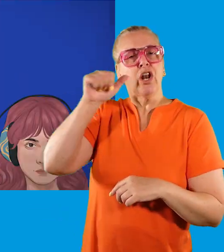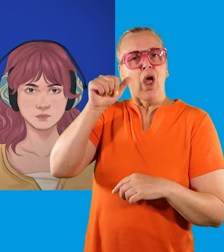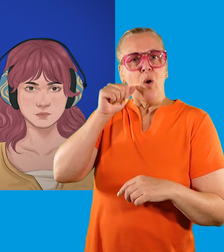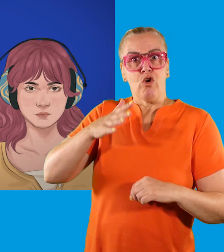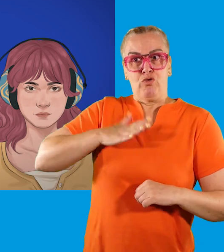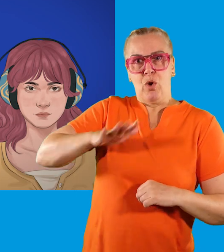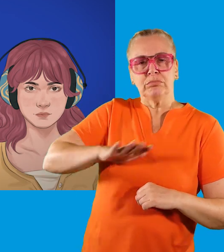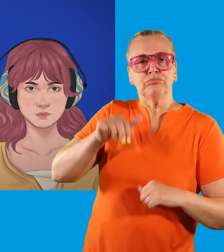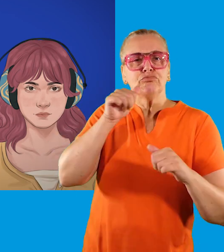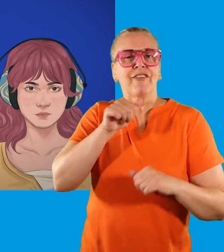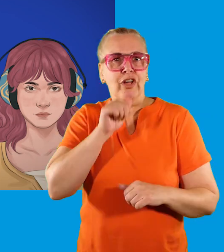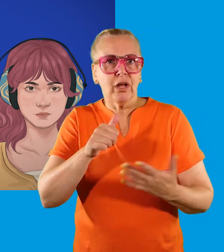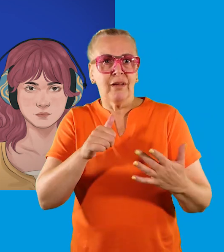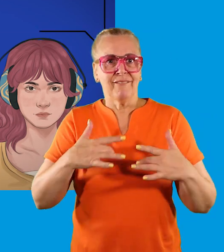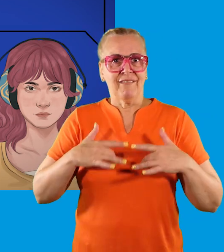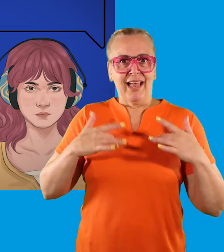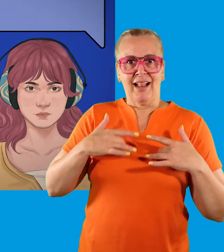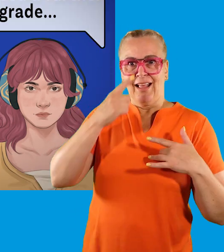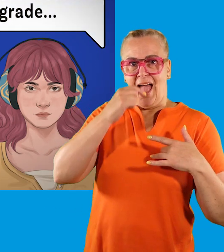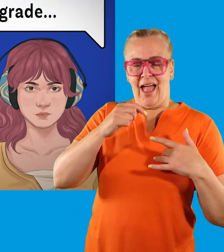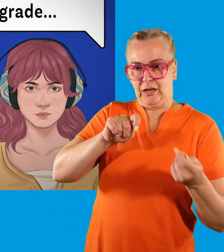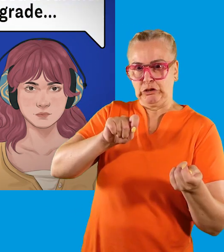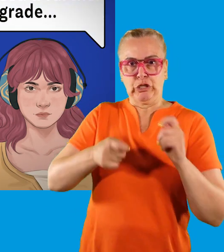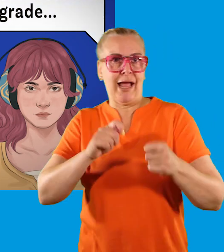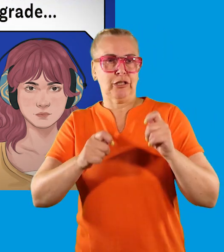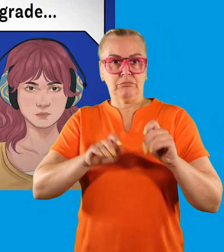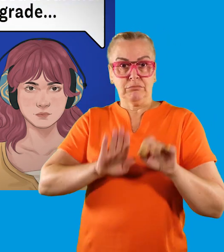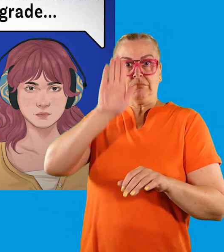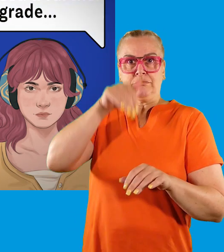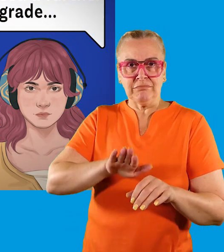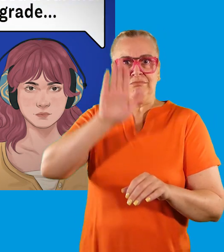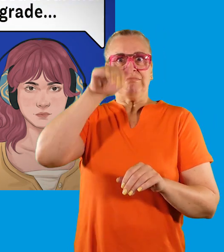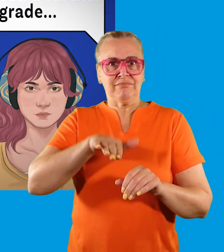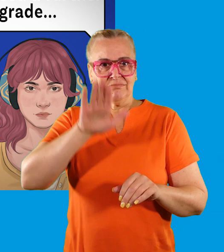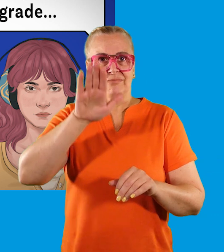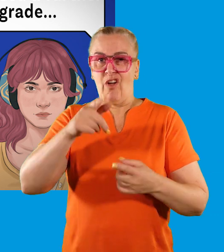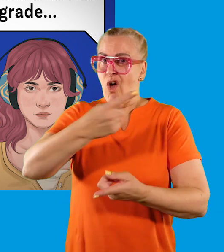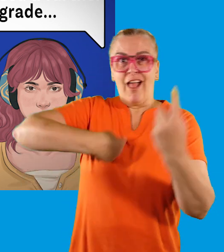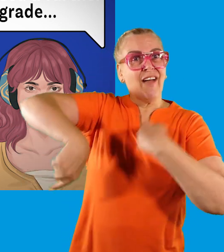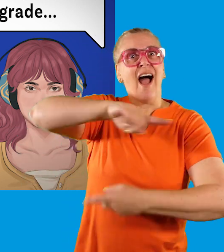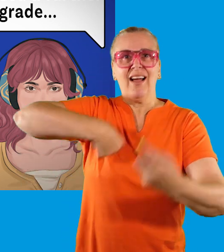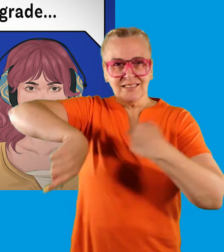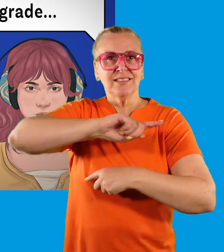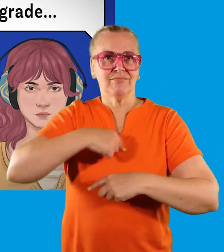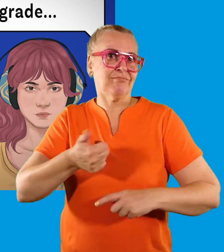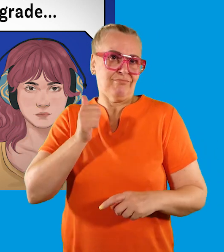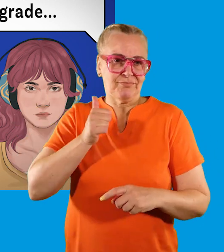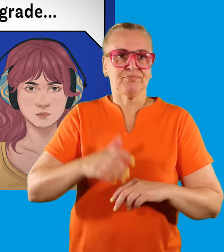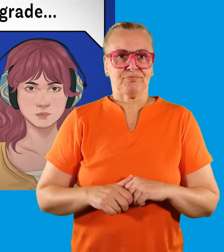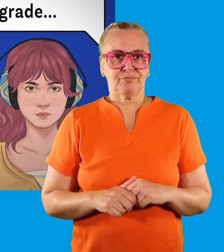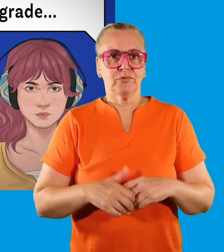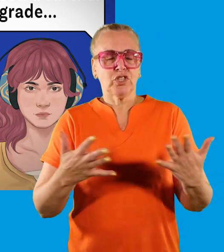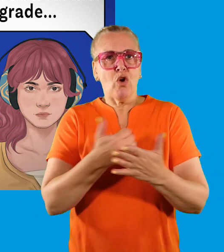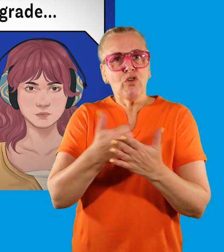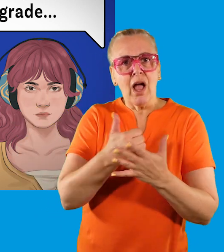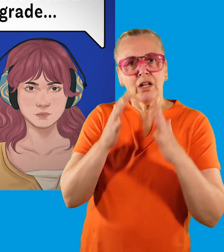We know requirements, preferences and feelings can fluctuate for all of us, so we regularly check in with everyone to ensure that support is still fit for